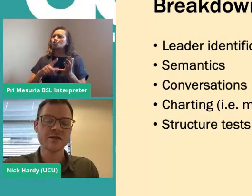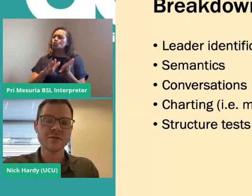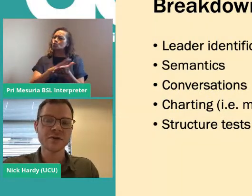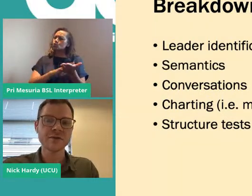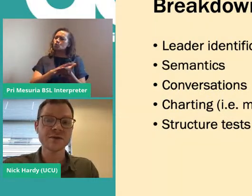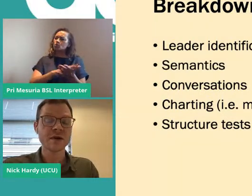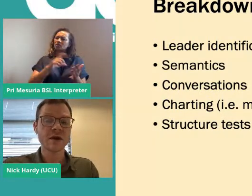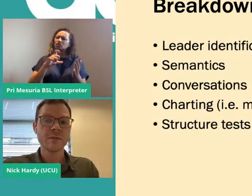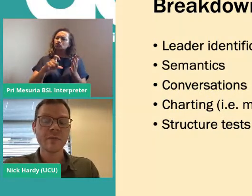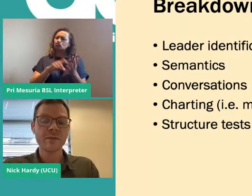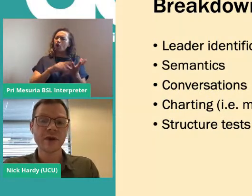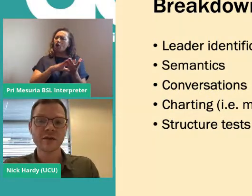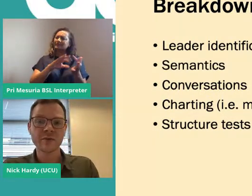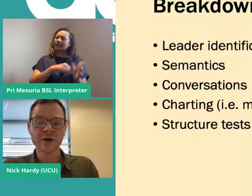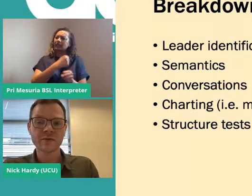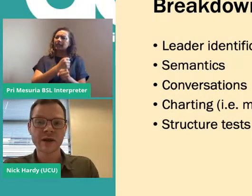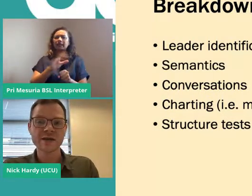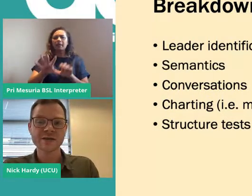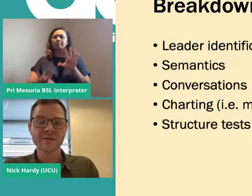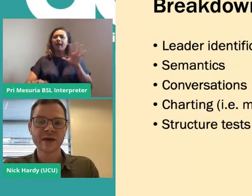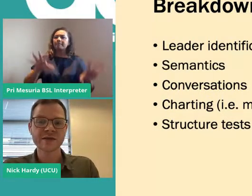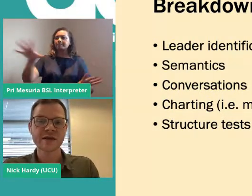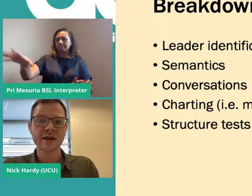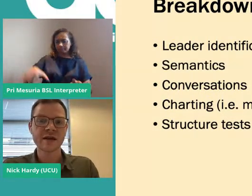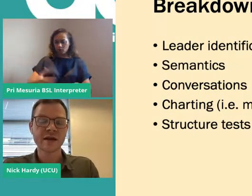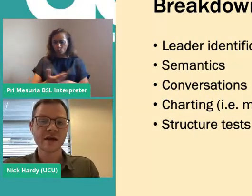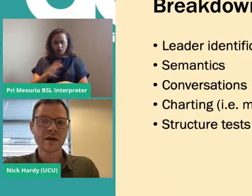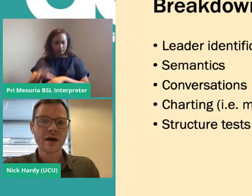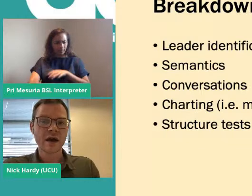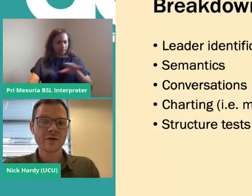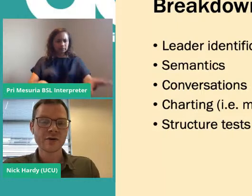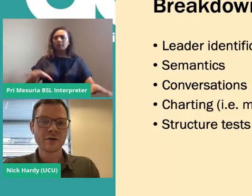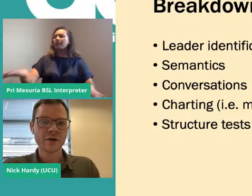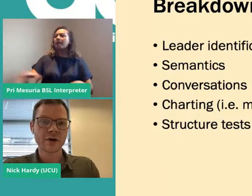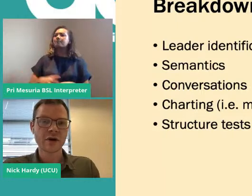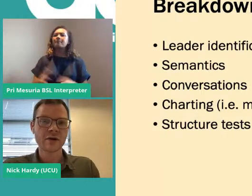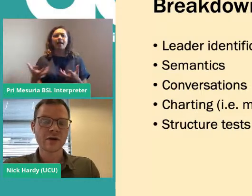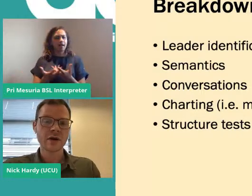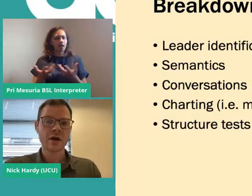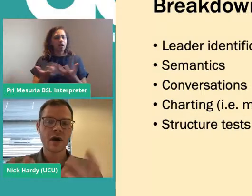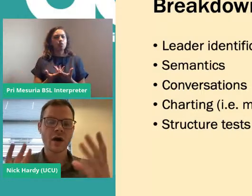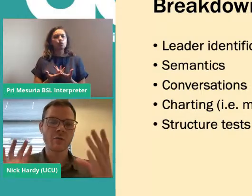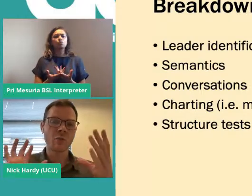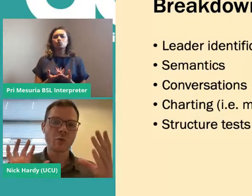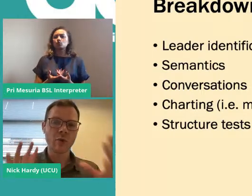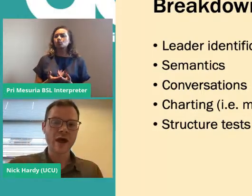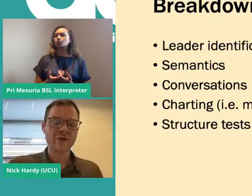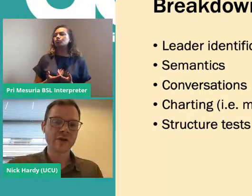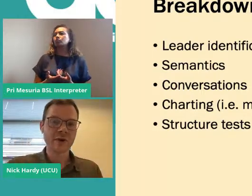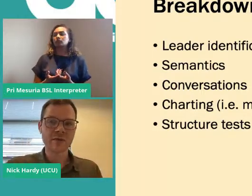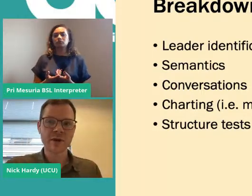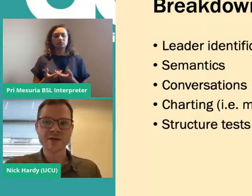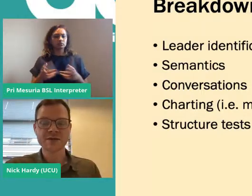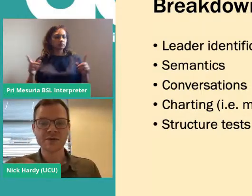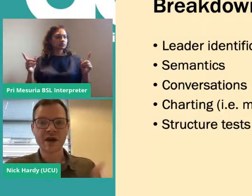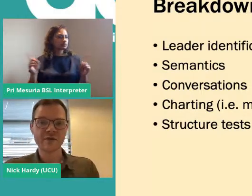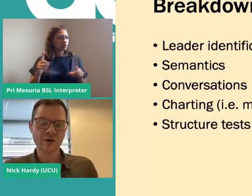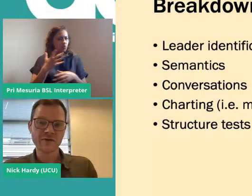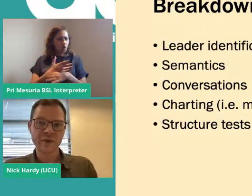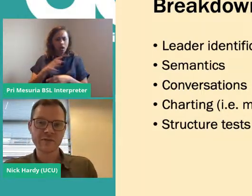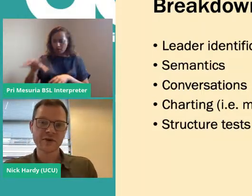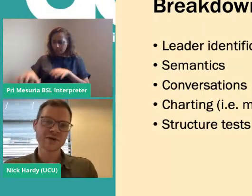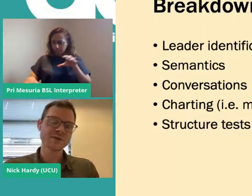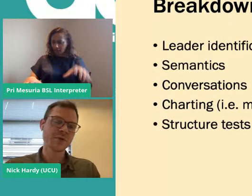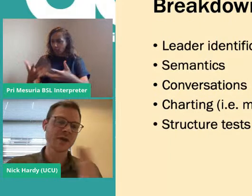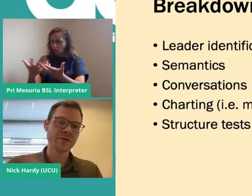term the NEU would use, mapping the workplace. So basically, how do you look at where in the workplace you